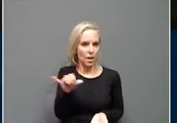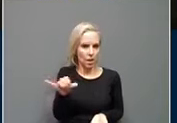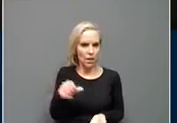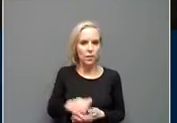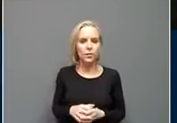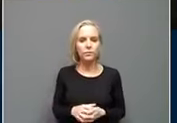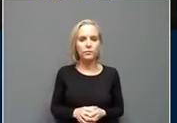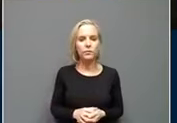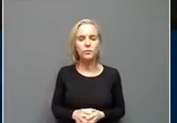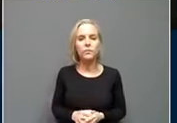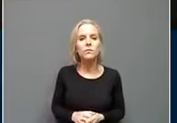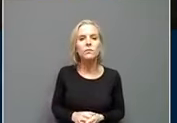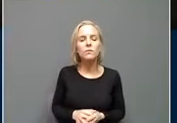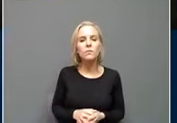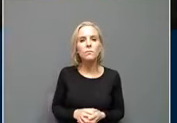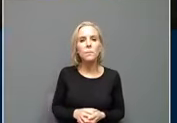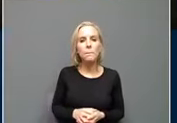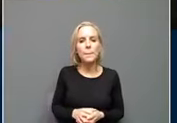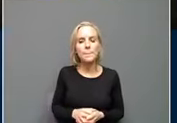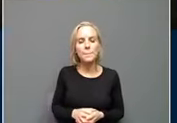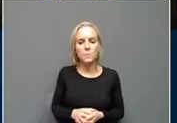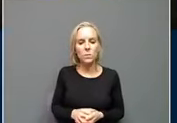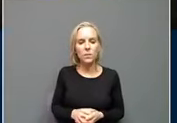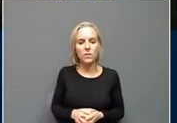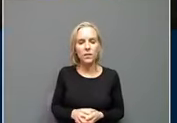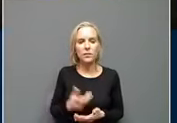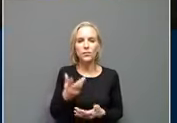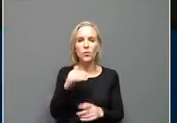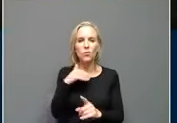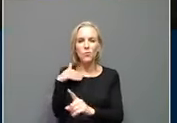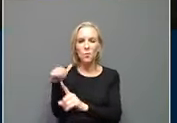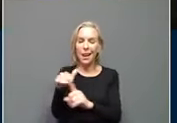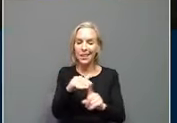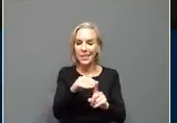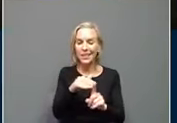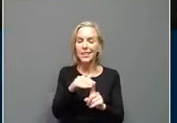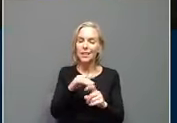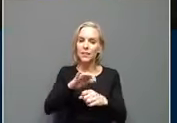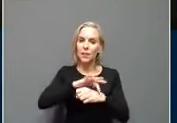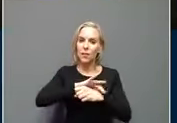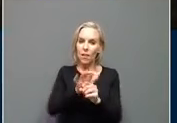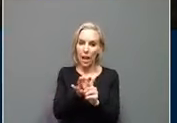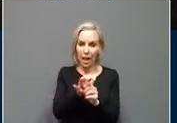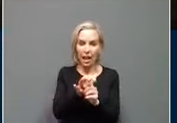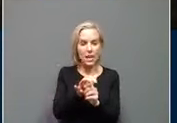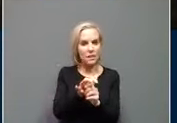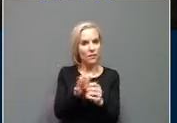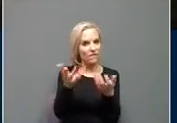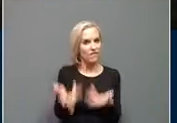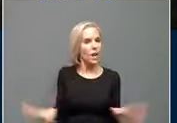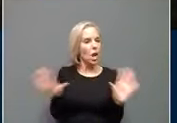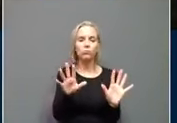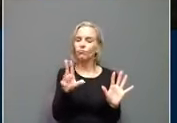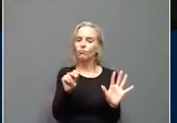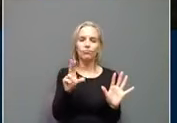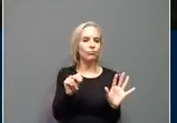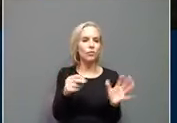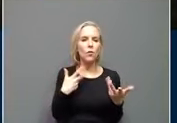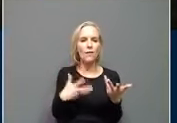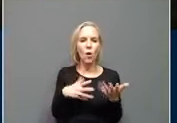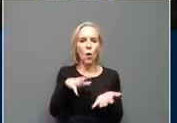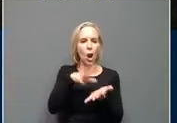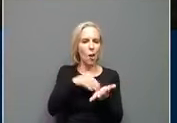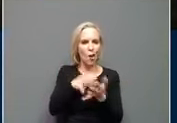And also just want to give a reminder that the virus isn't done with us. You know, we've seen we've learned so much about human